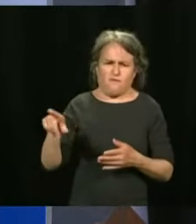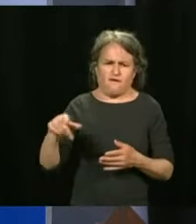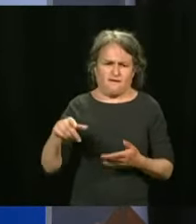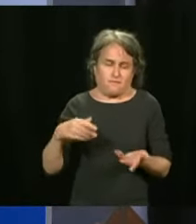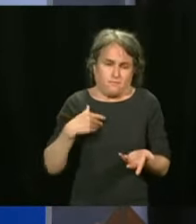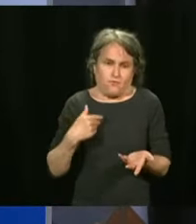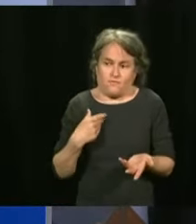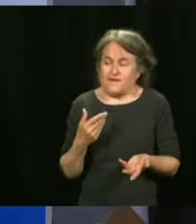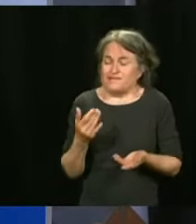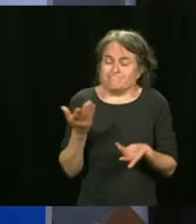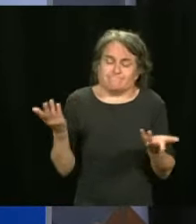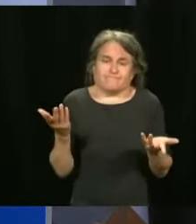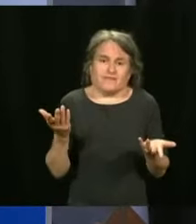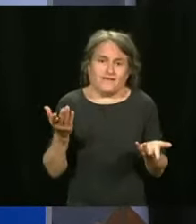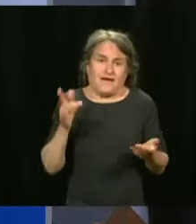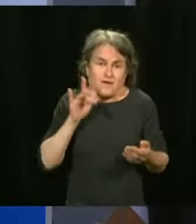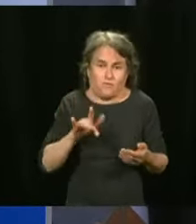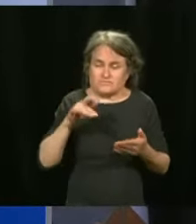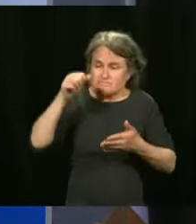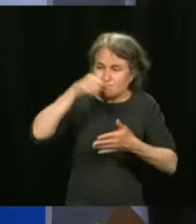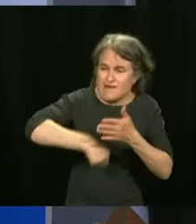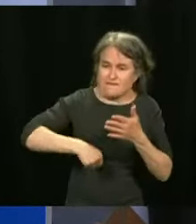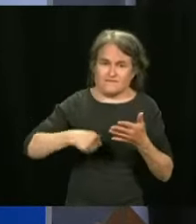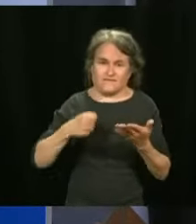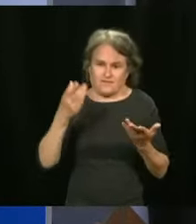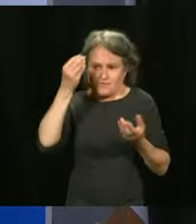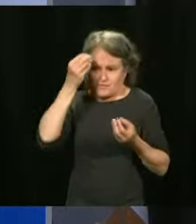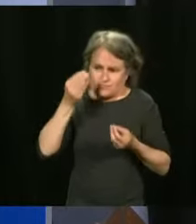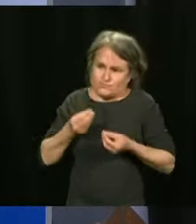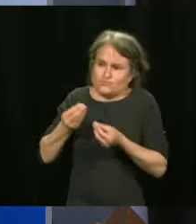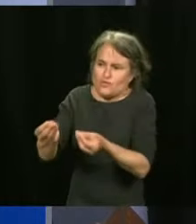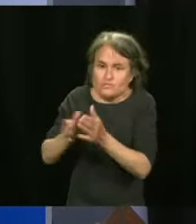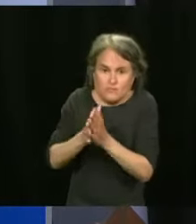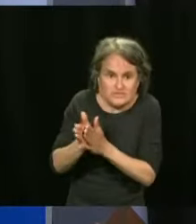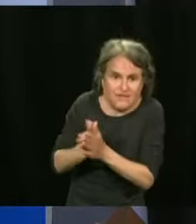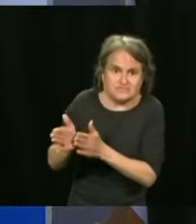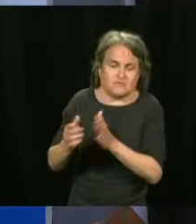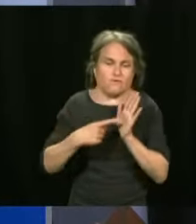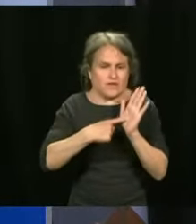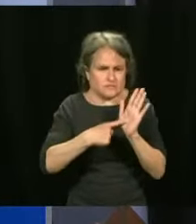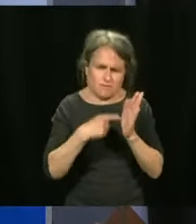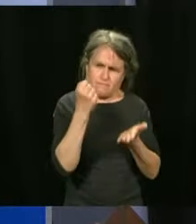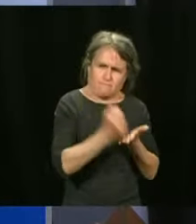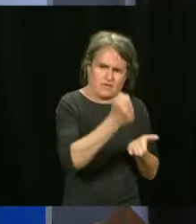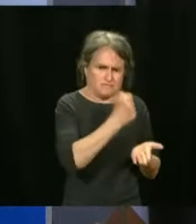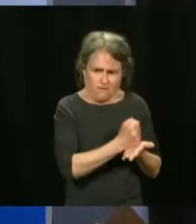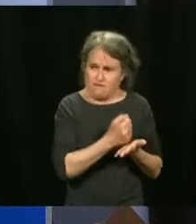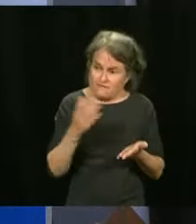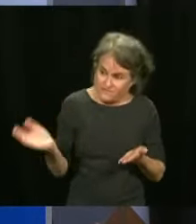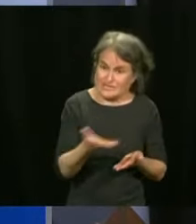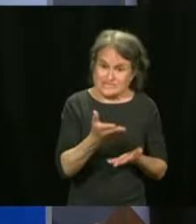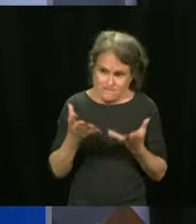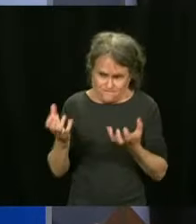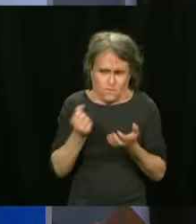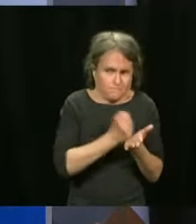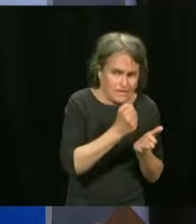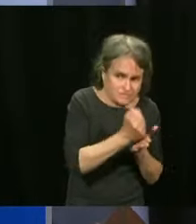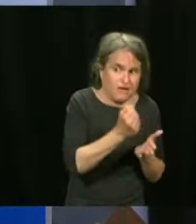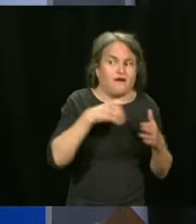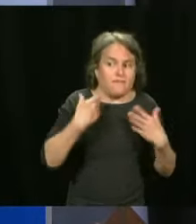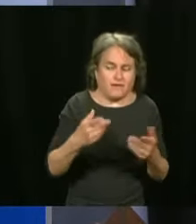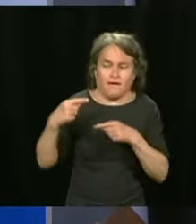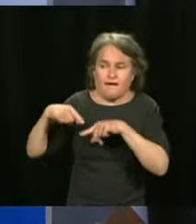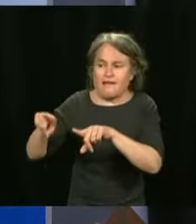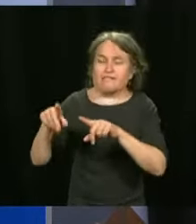But if they had this vaccine passport, it could be an incentive. So that they can go to festivals